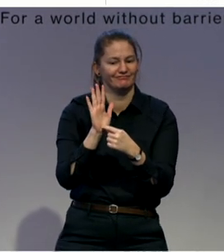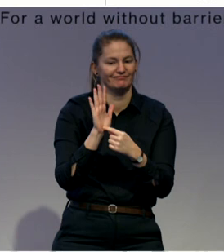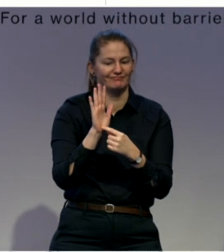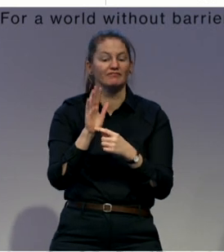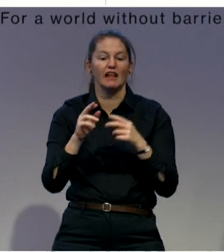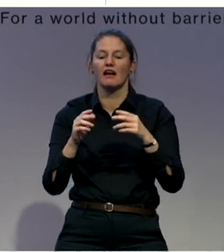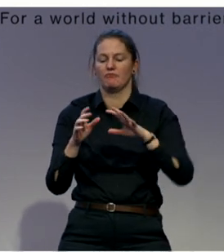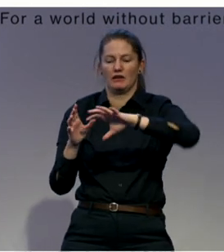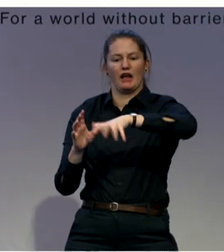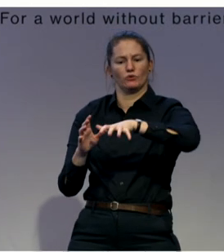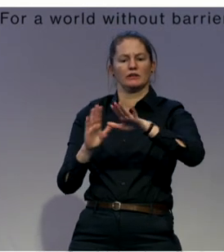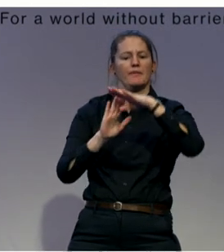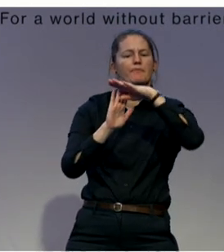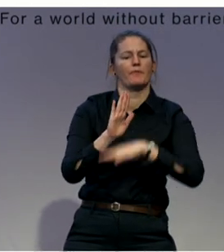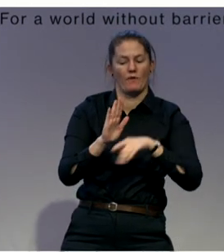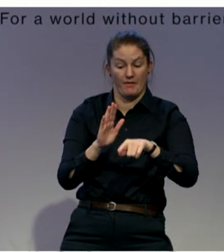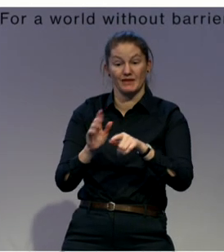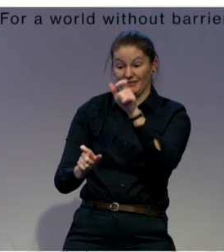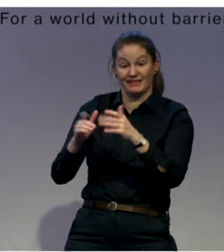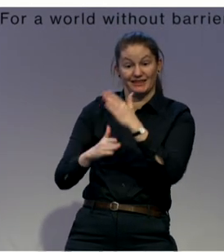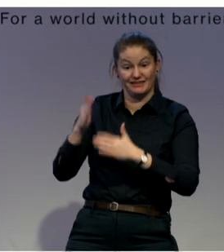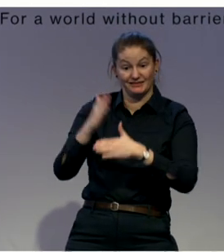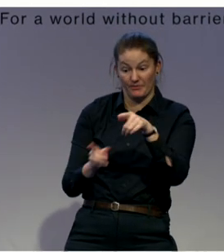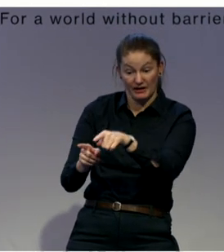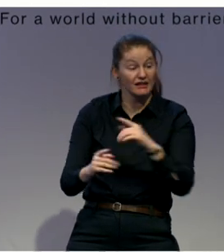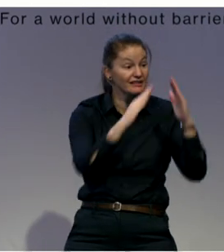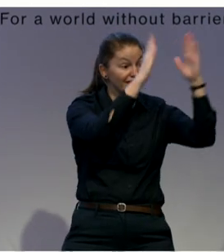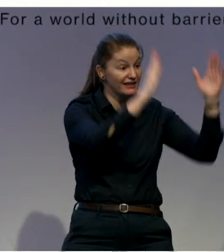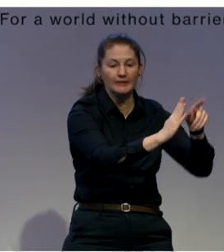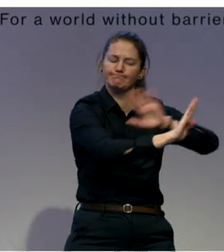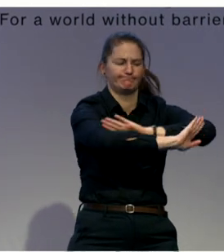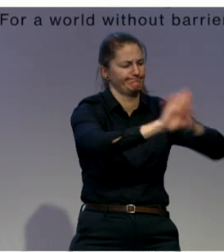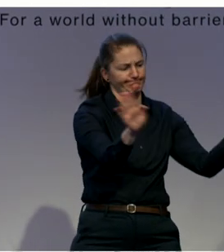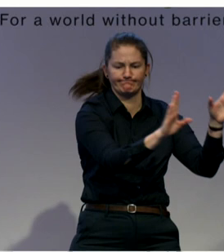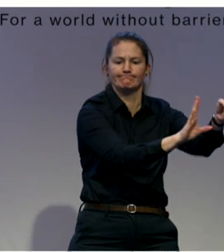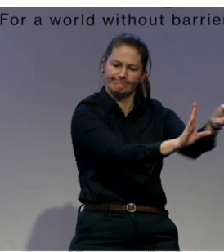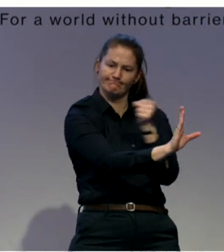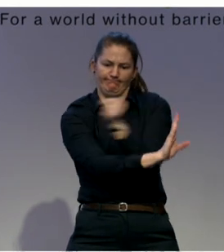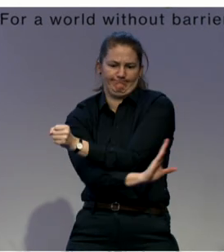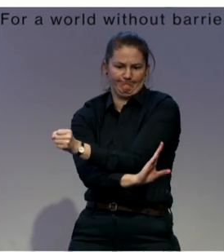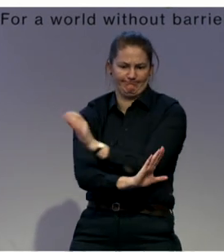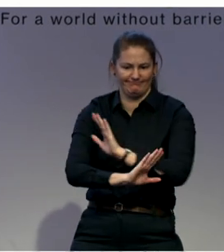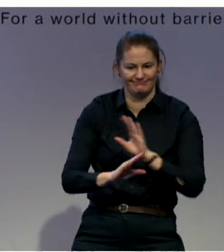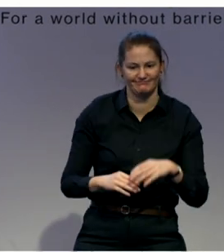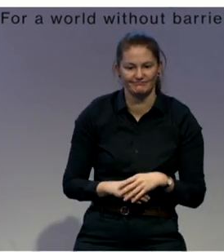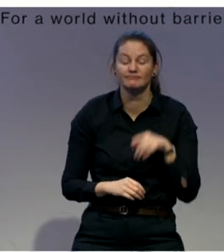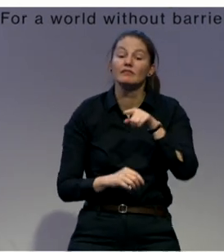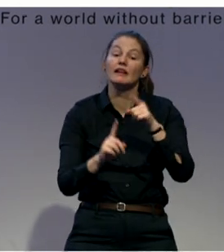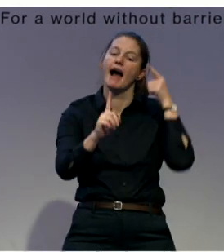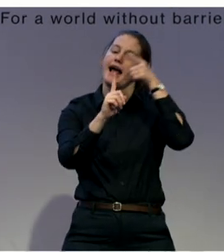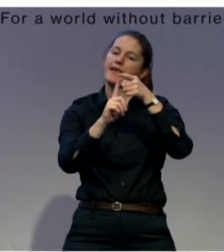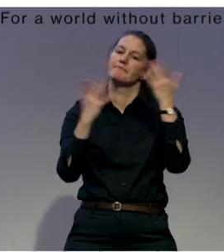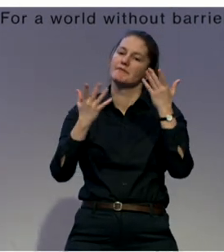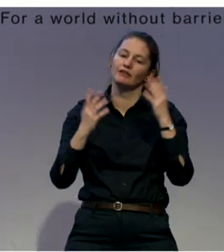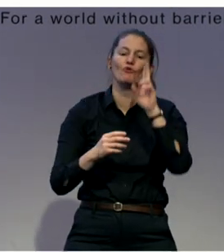implement CRPD convention. The